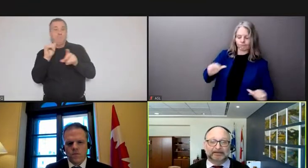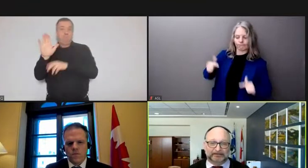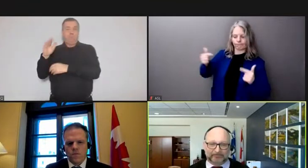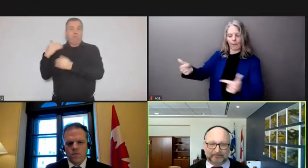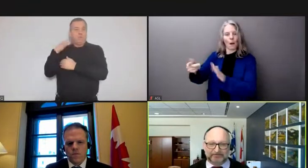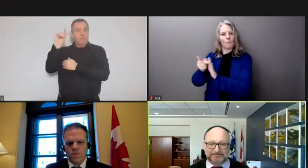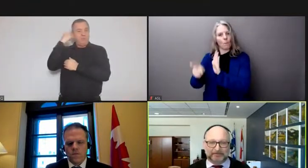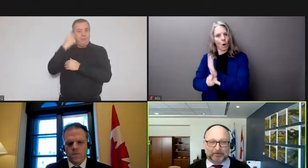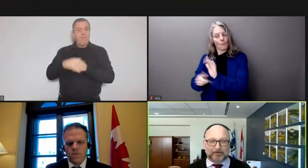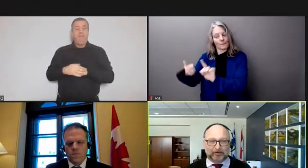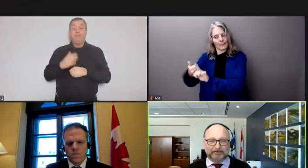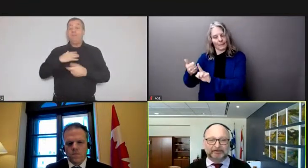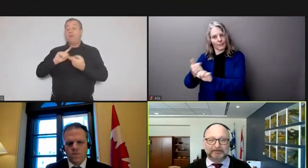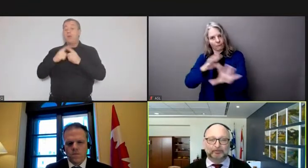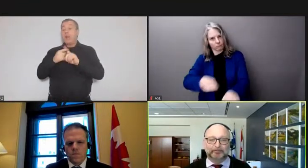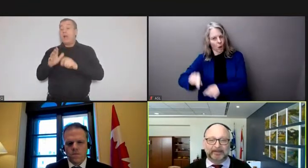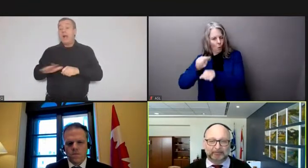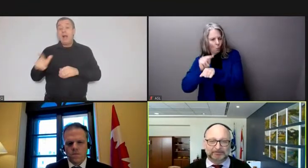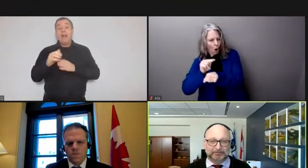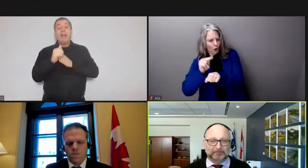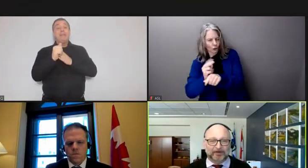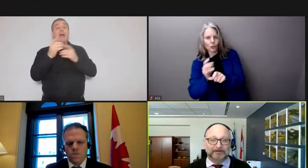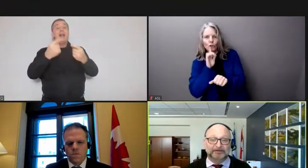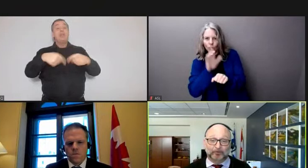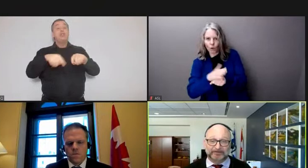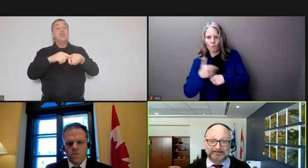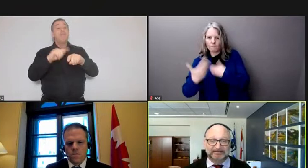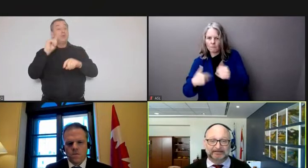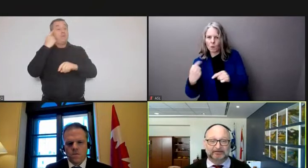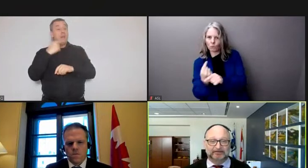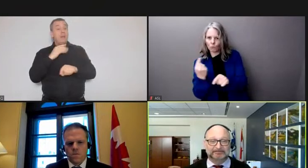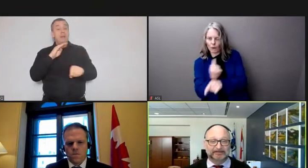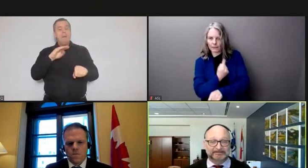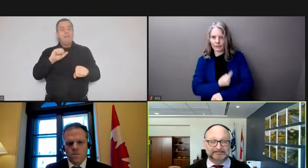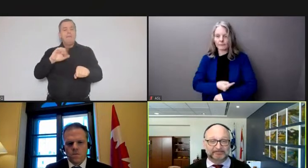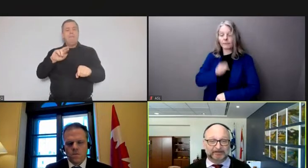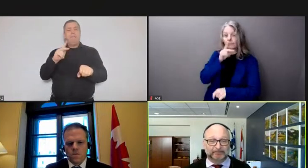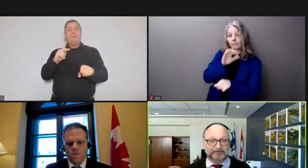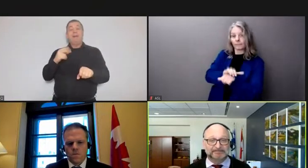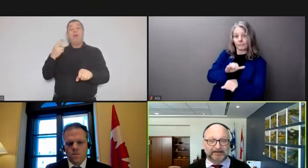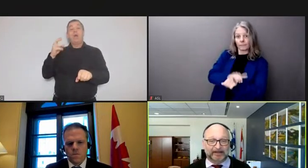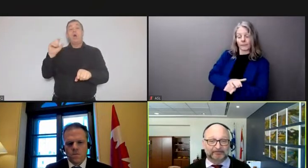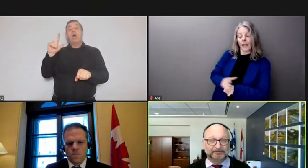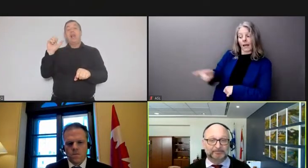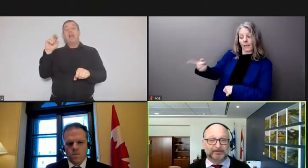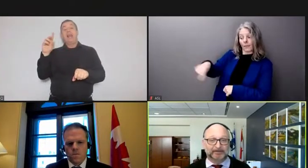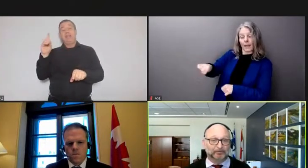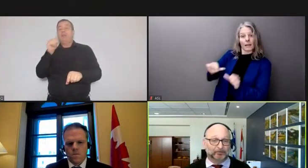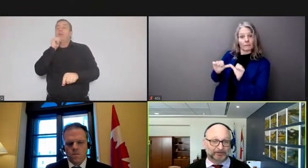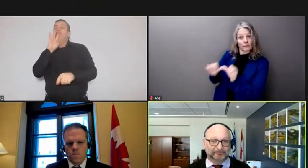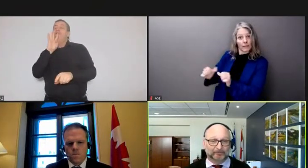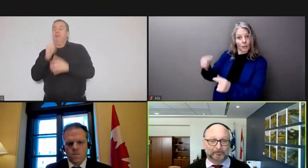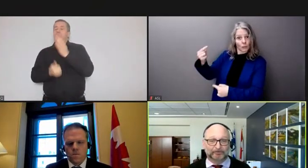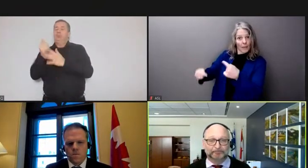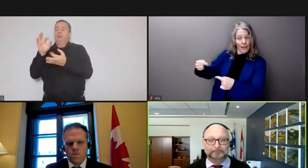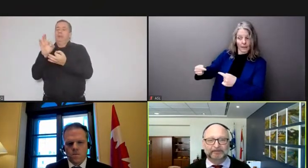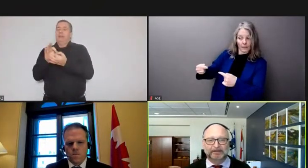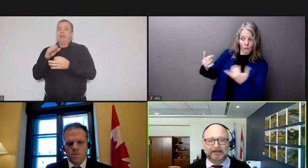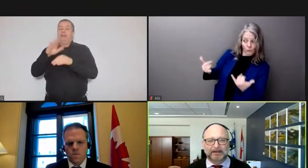the government house leader mark holland will be able to provide more detail on today's developments and how the debate will unfold